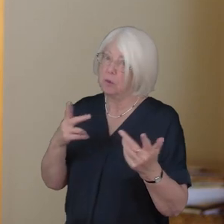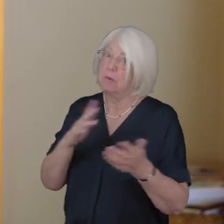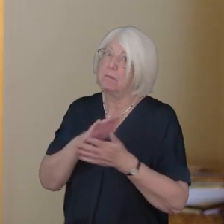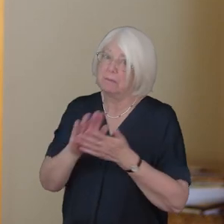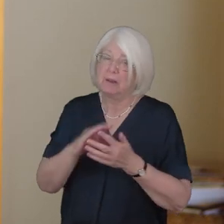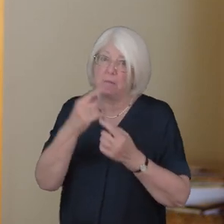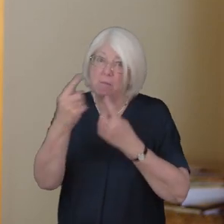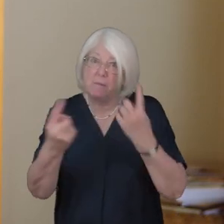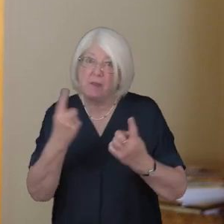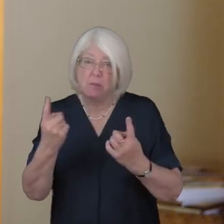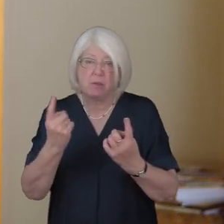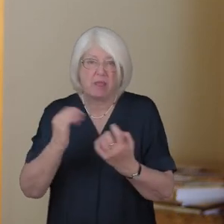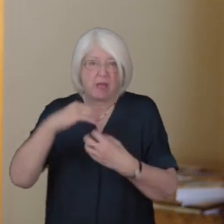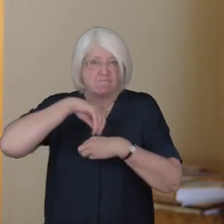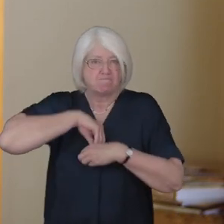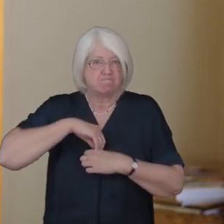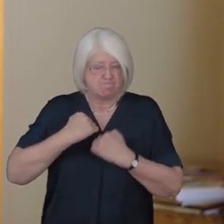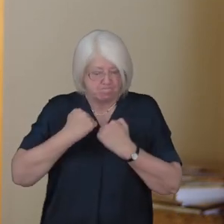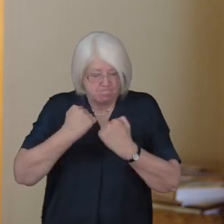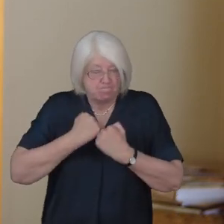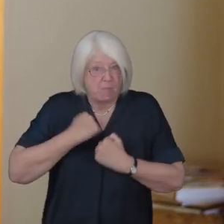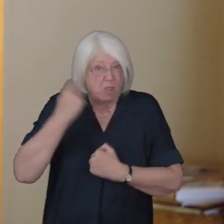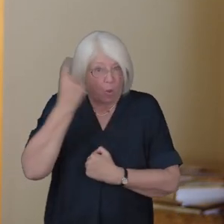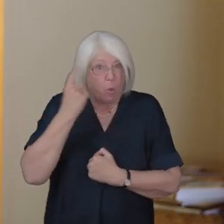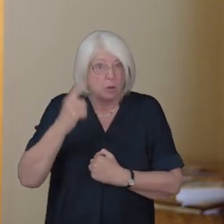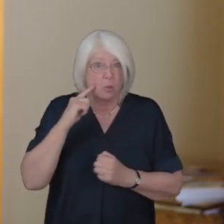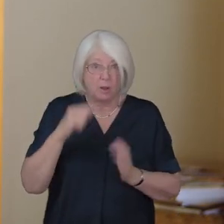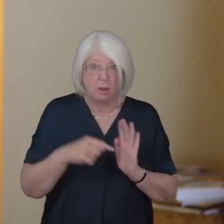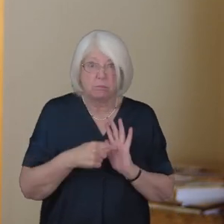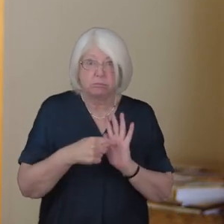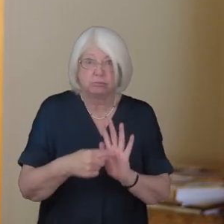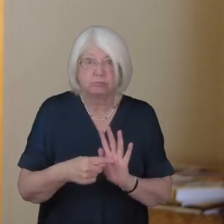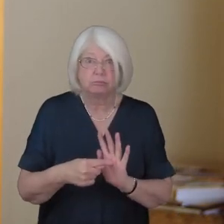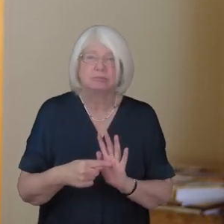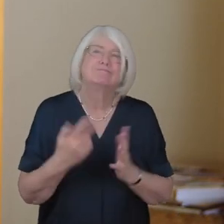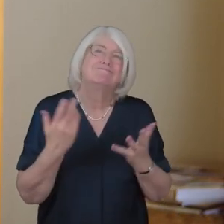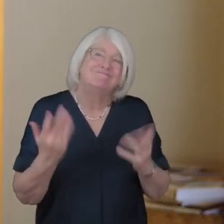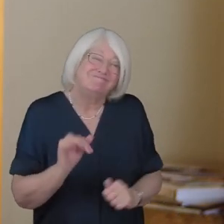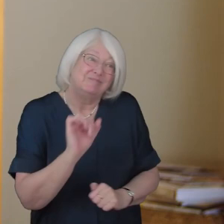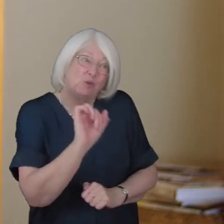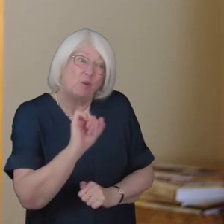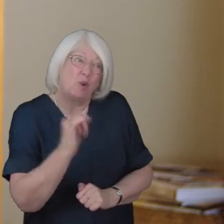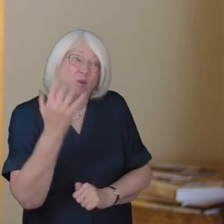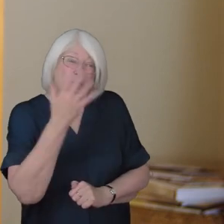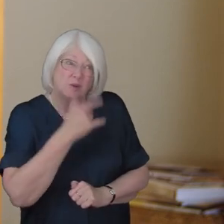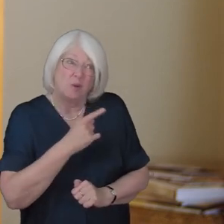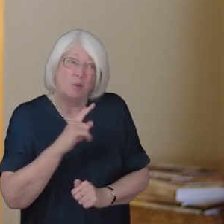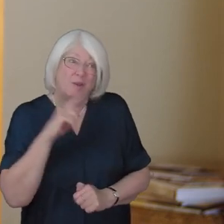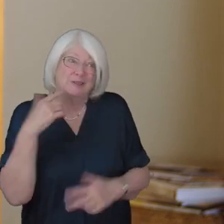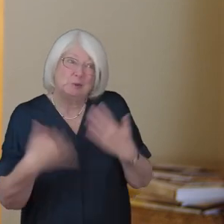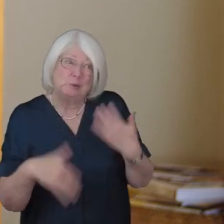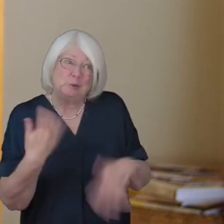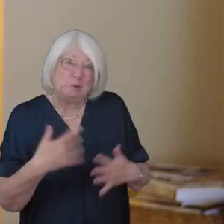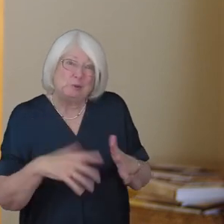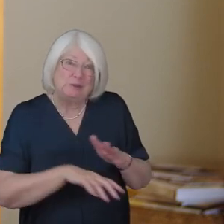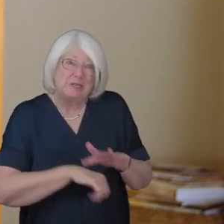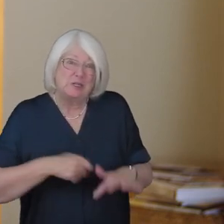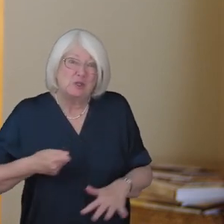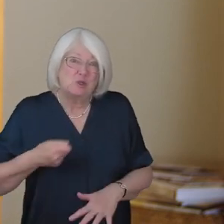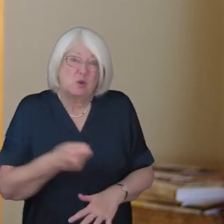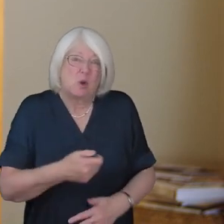thoughts of many will be revealed and a sword will pierce your own soul too